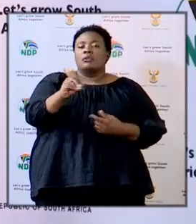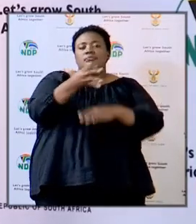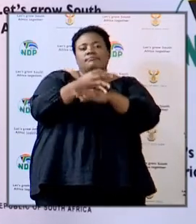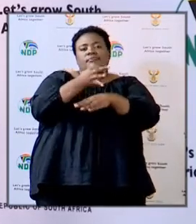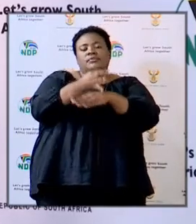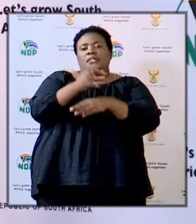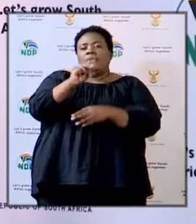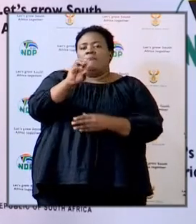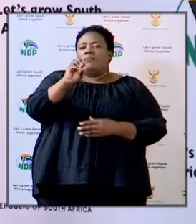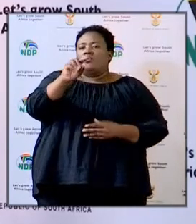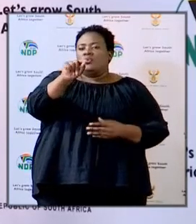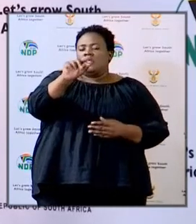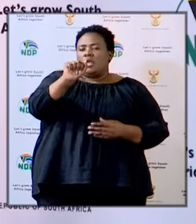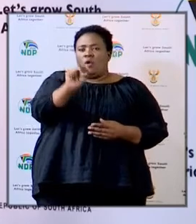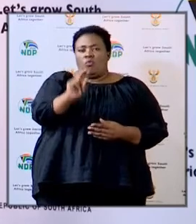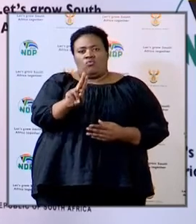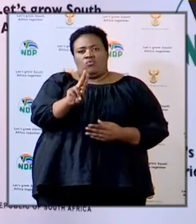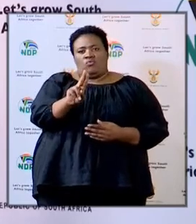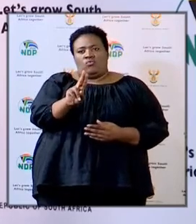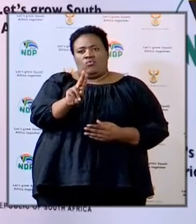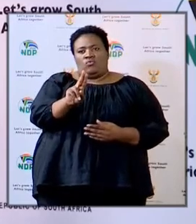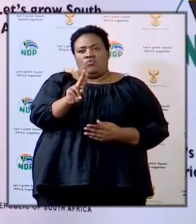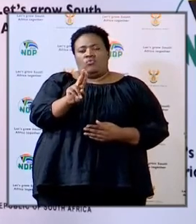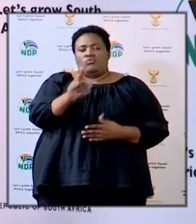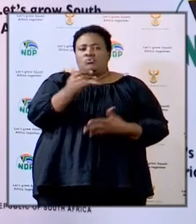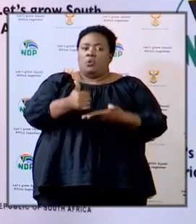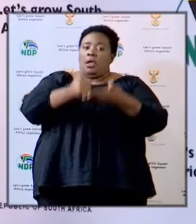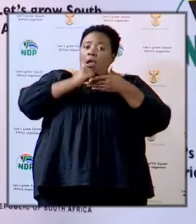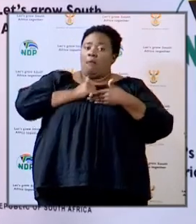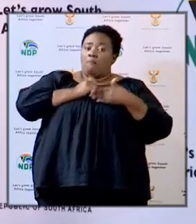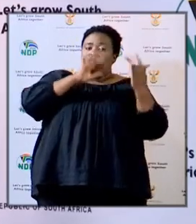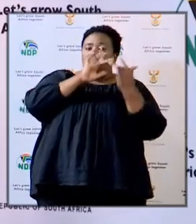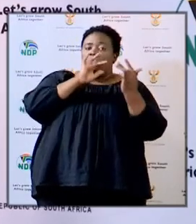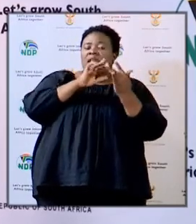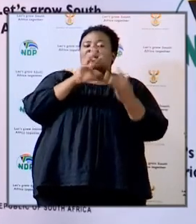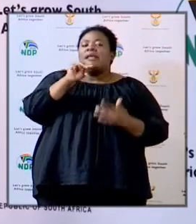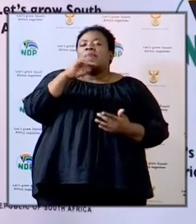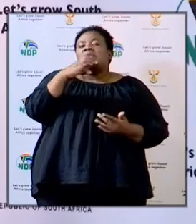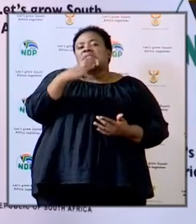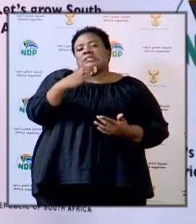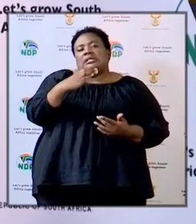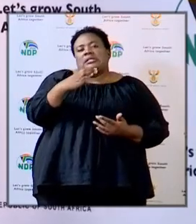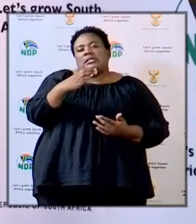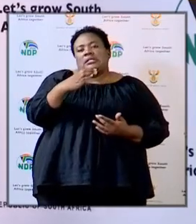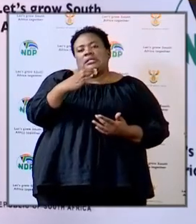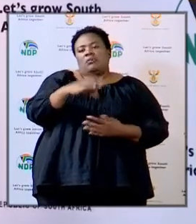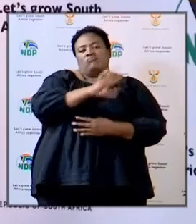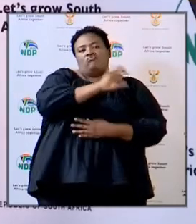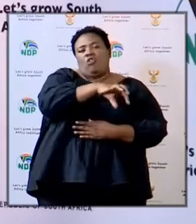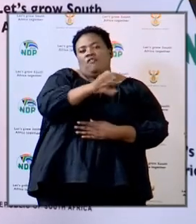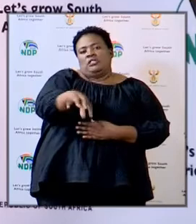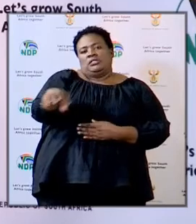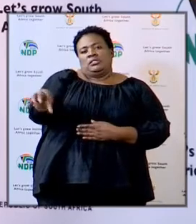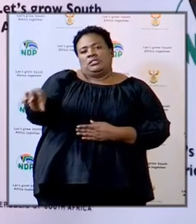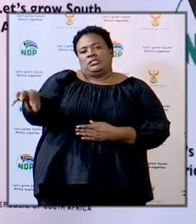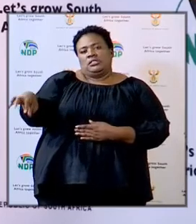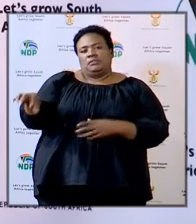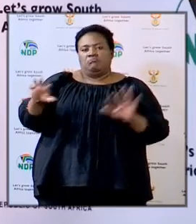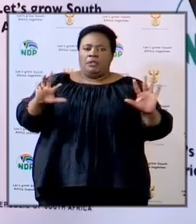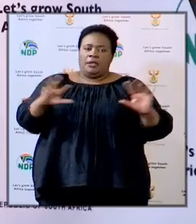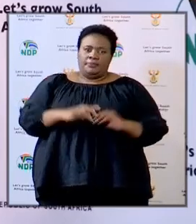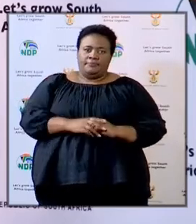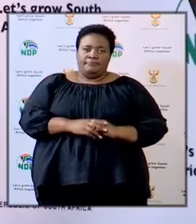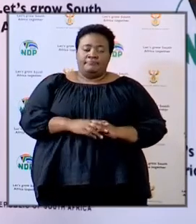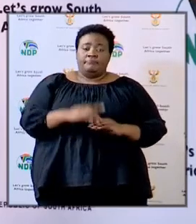Mr. Maudau to assist us to connect the MECs that are in the different provinces. I'm going to